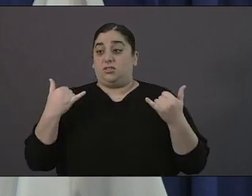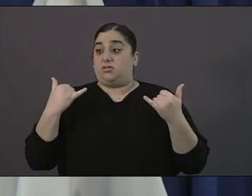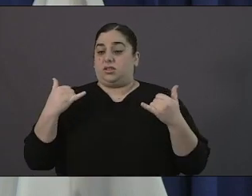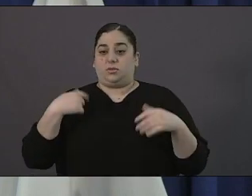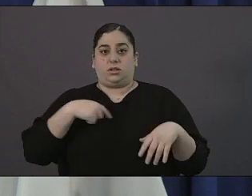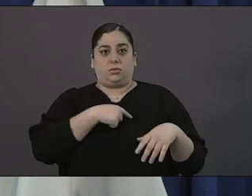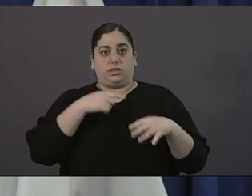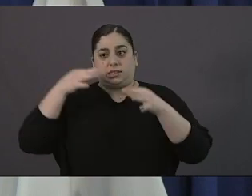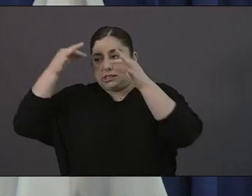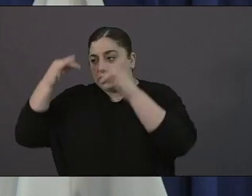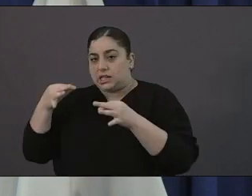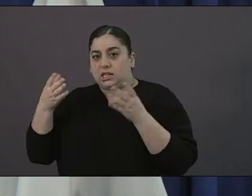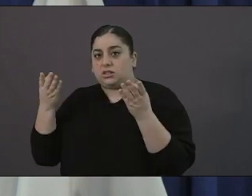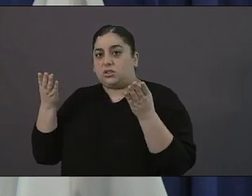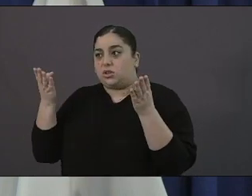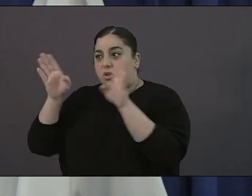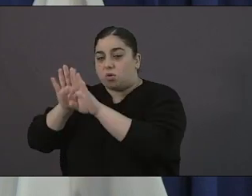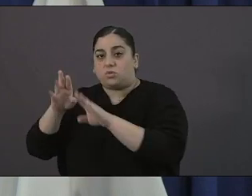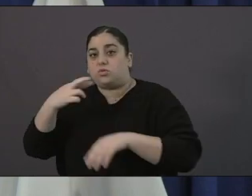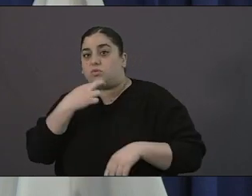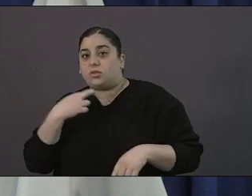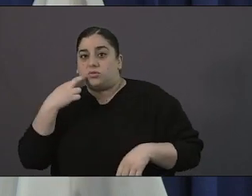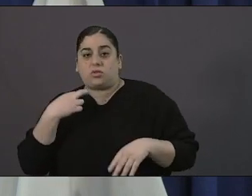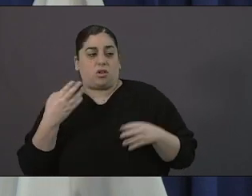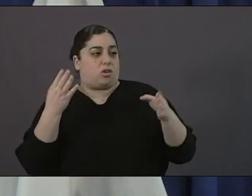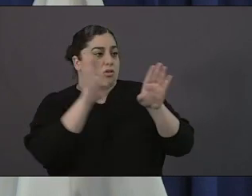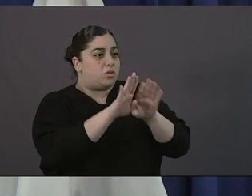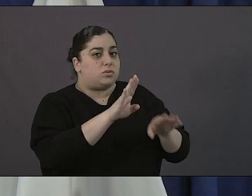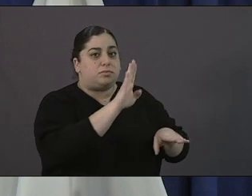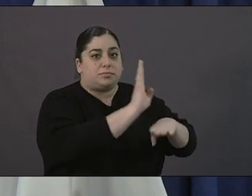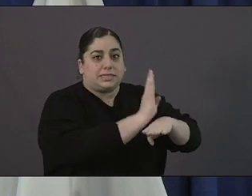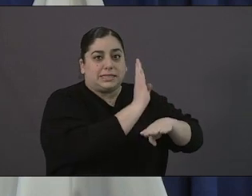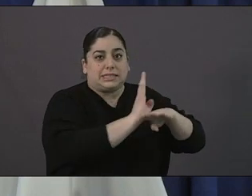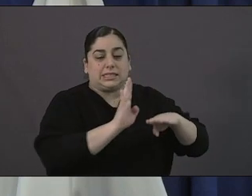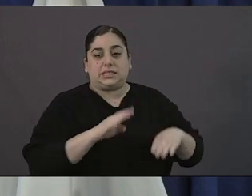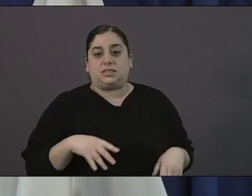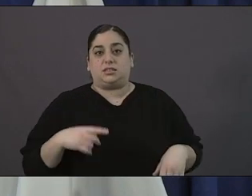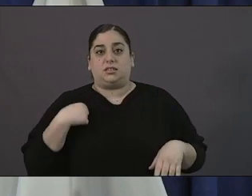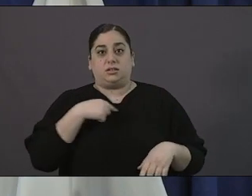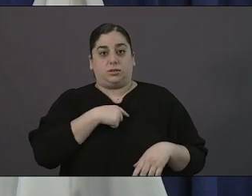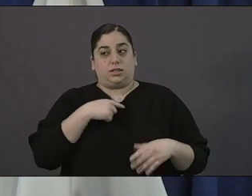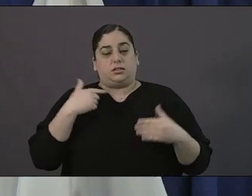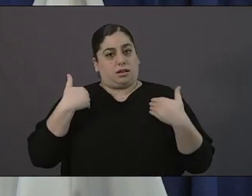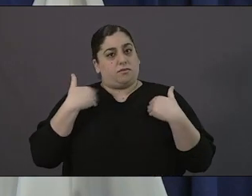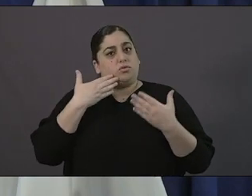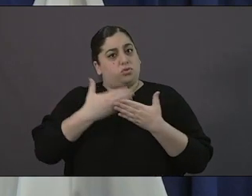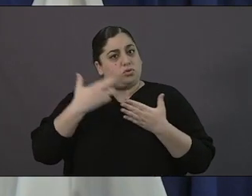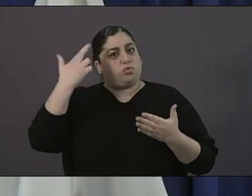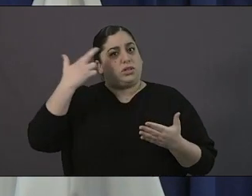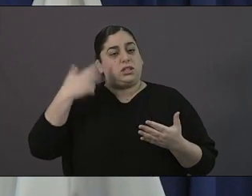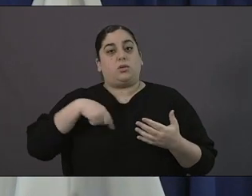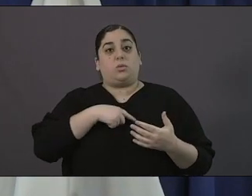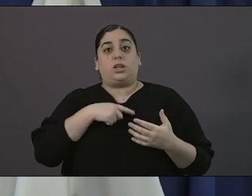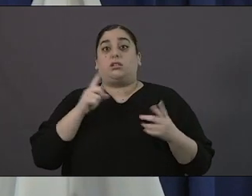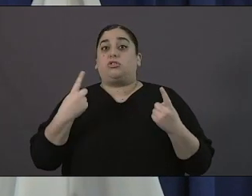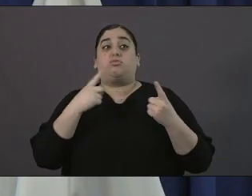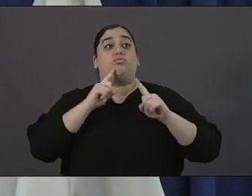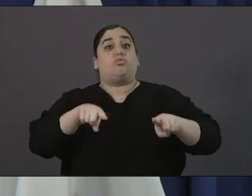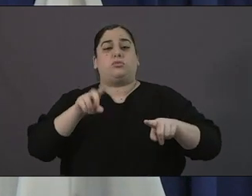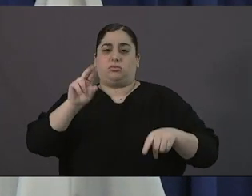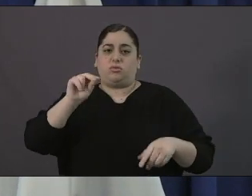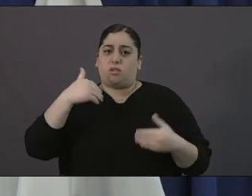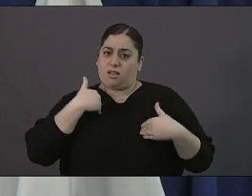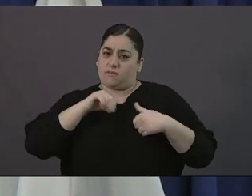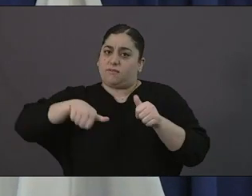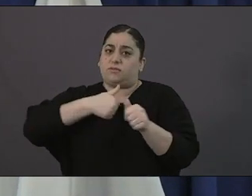those are starting to pay the dividends that we hoped that they would but it's because of your efforts so so thank you